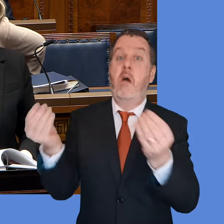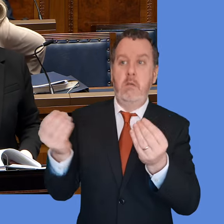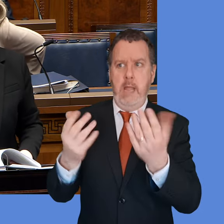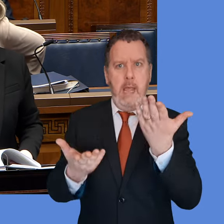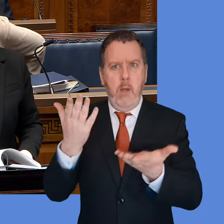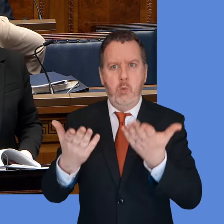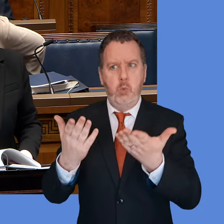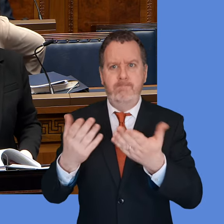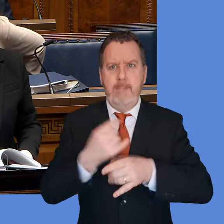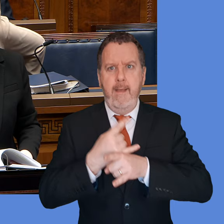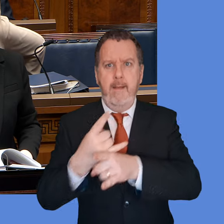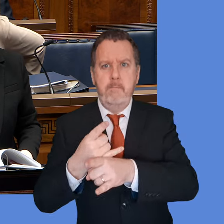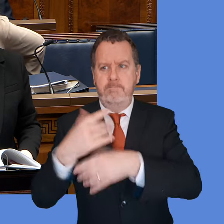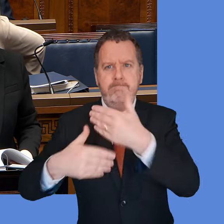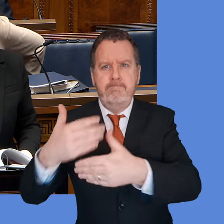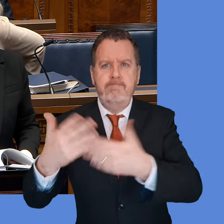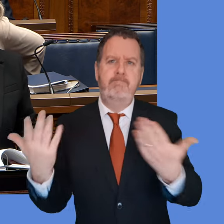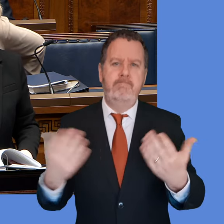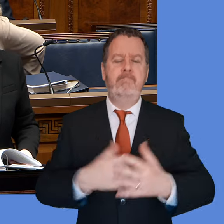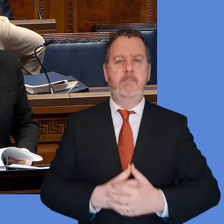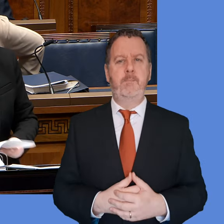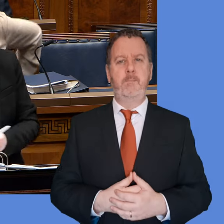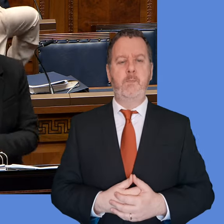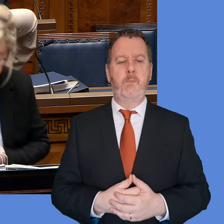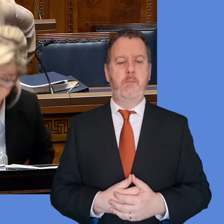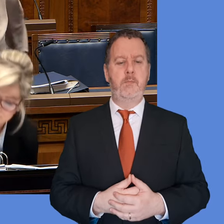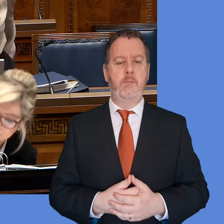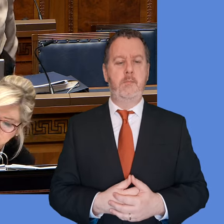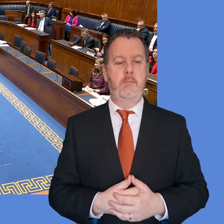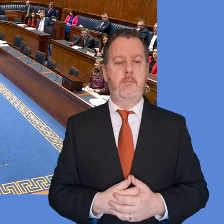what does it look like? I'm happy to continue to engage with the Member in that regard.